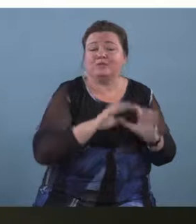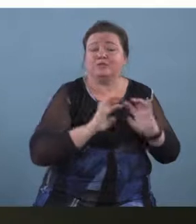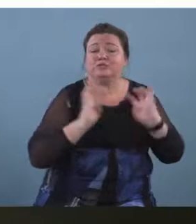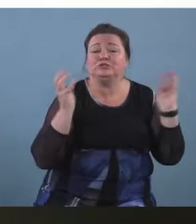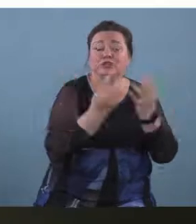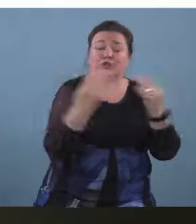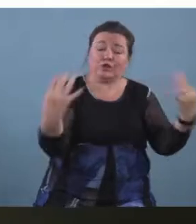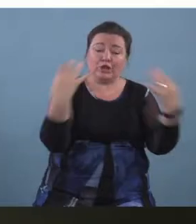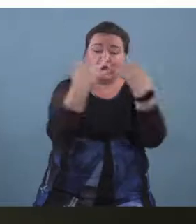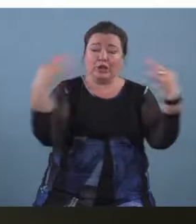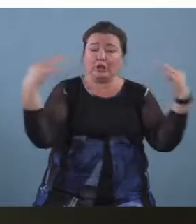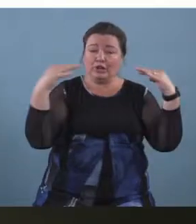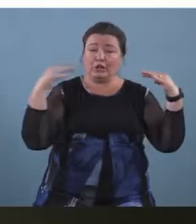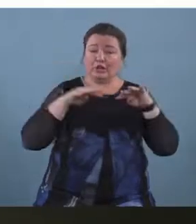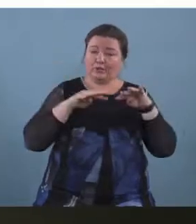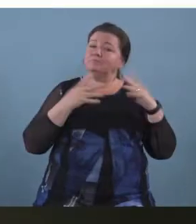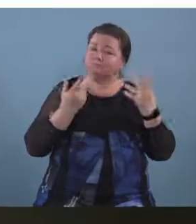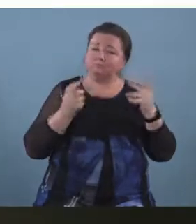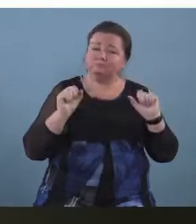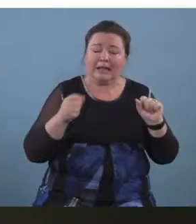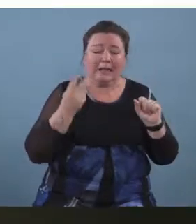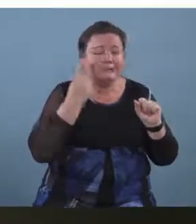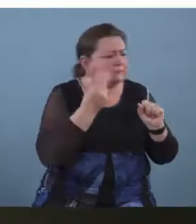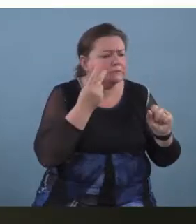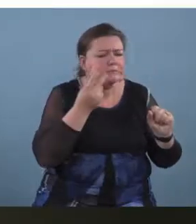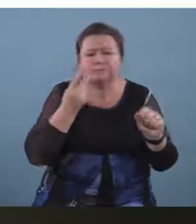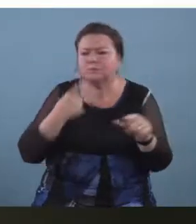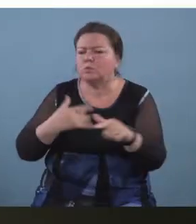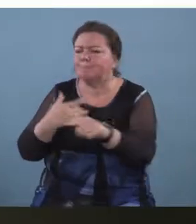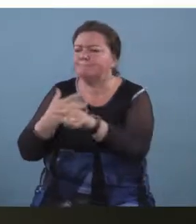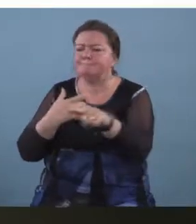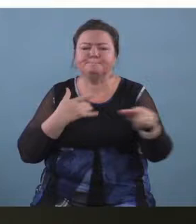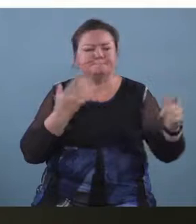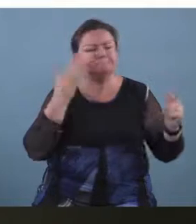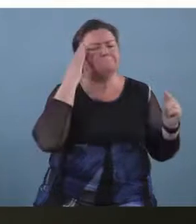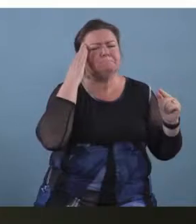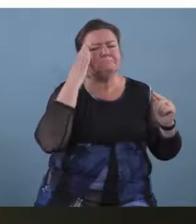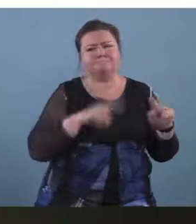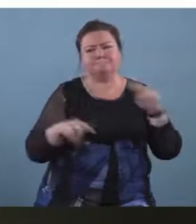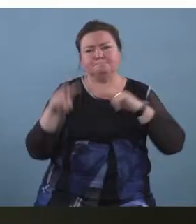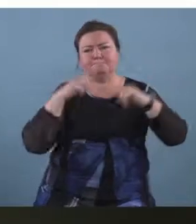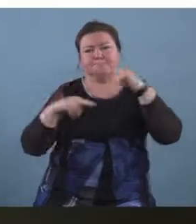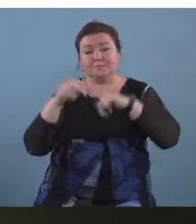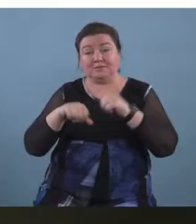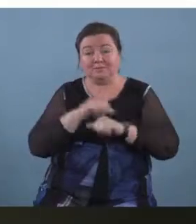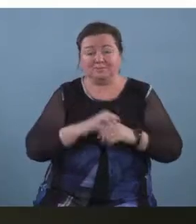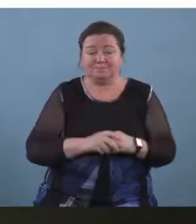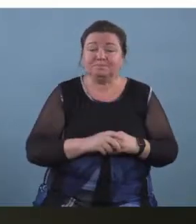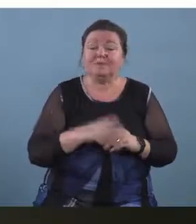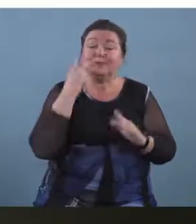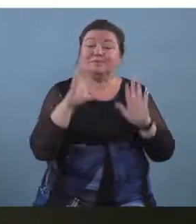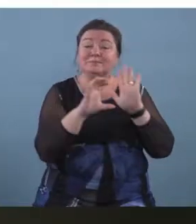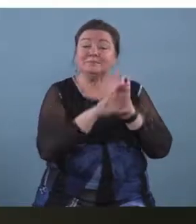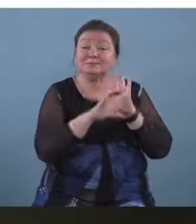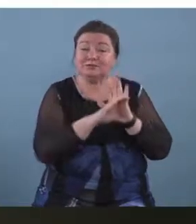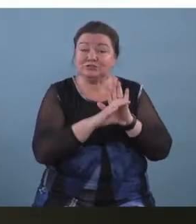inwards um they can see exactly what is happening so if you look at the picture on the screen you will